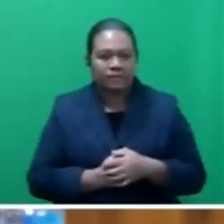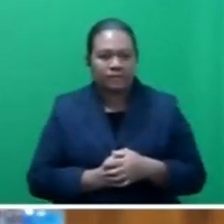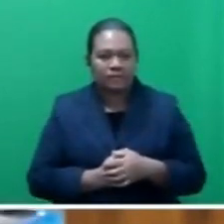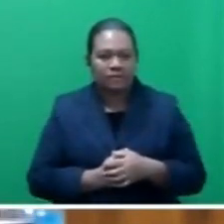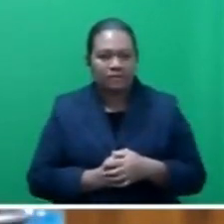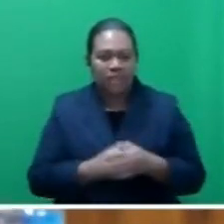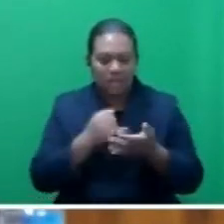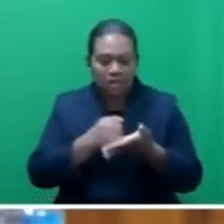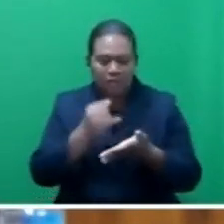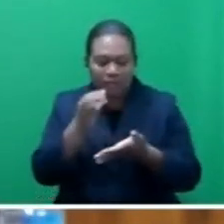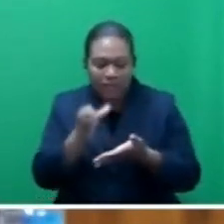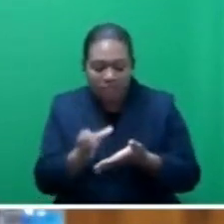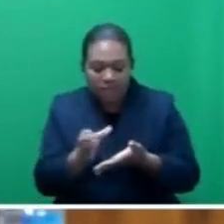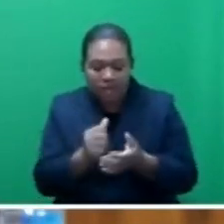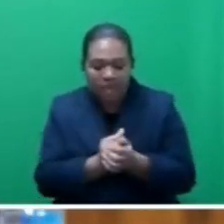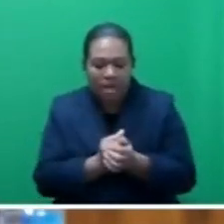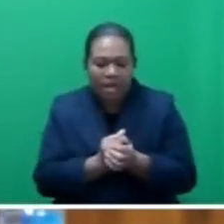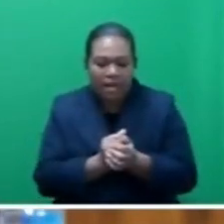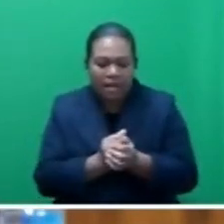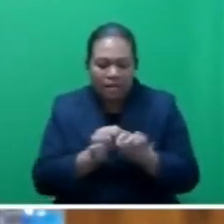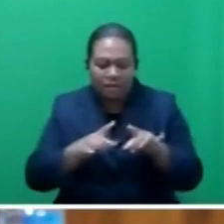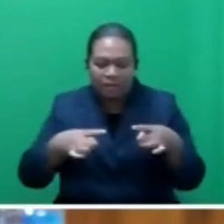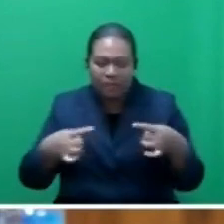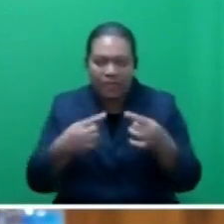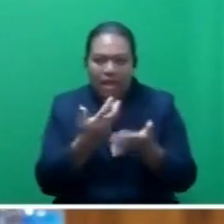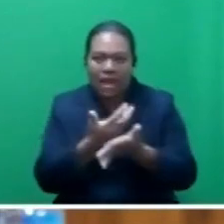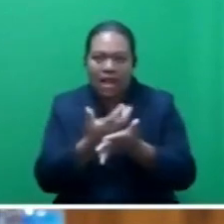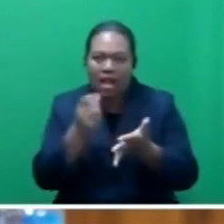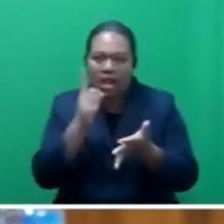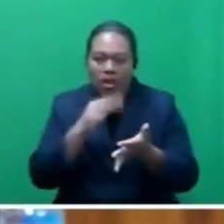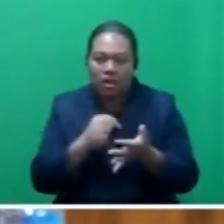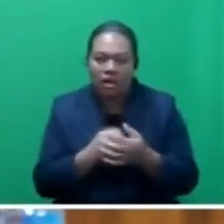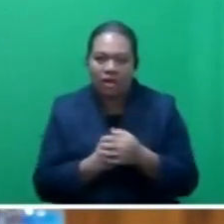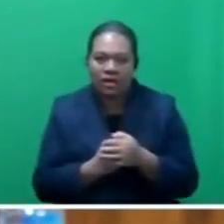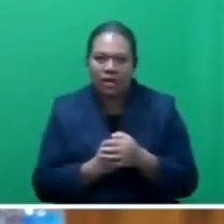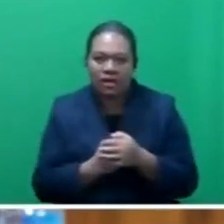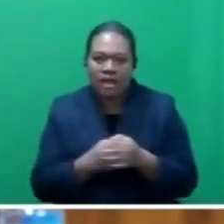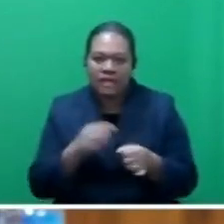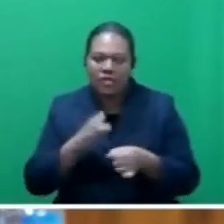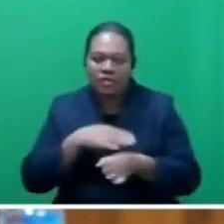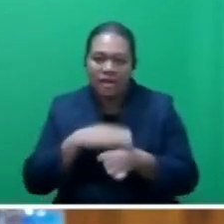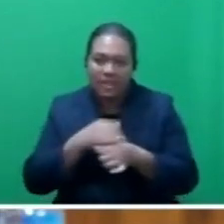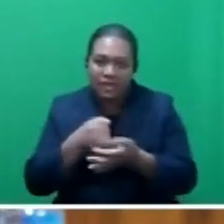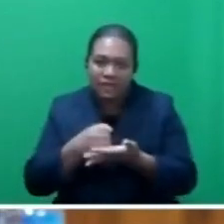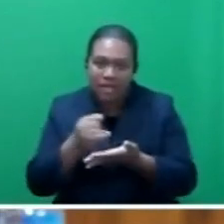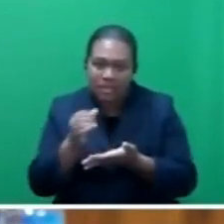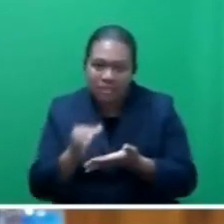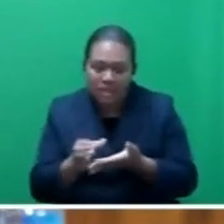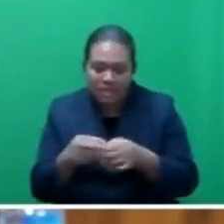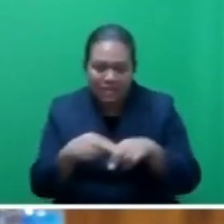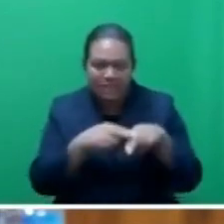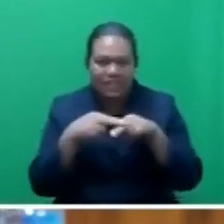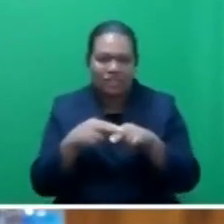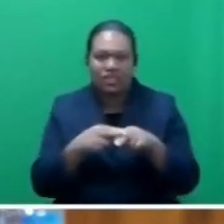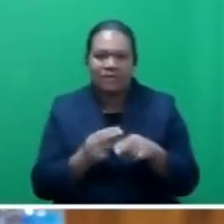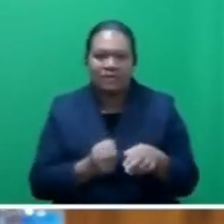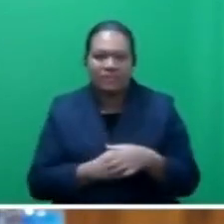Investment facilitation is, how do I get to make that investment in Fiji?